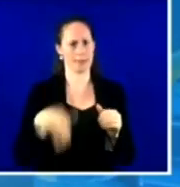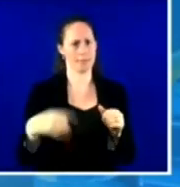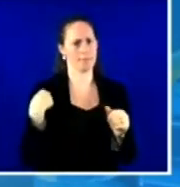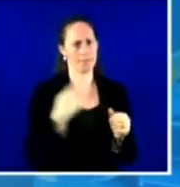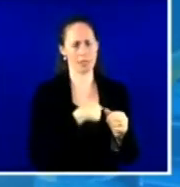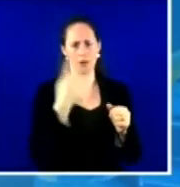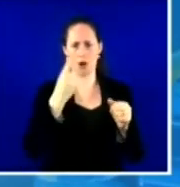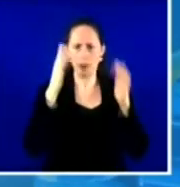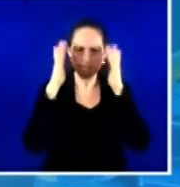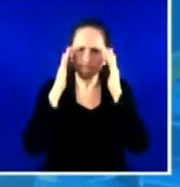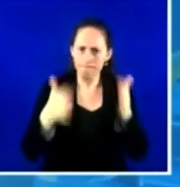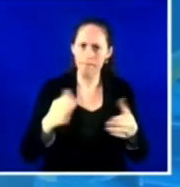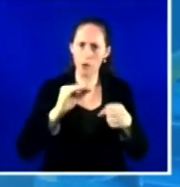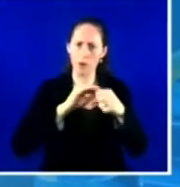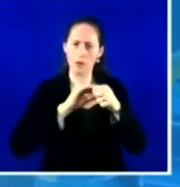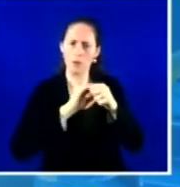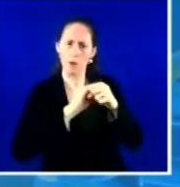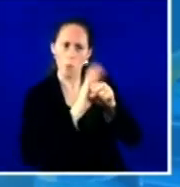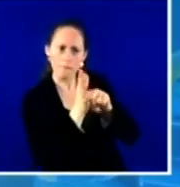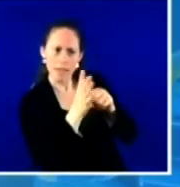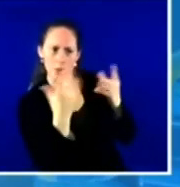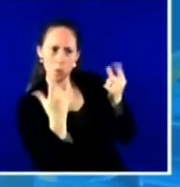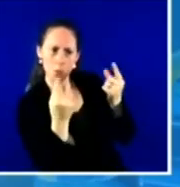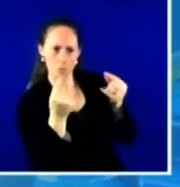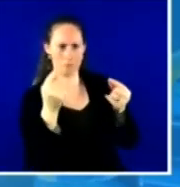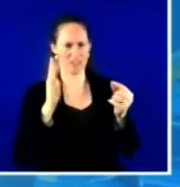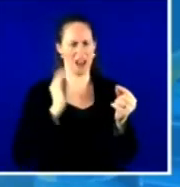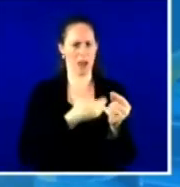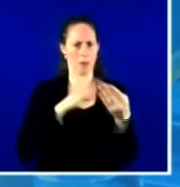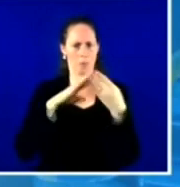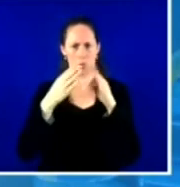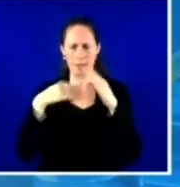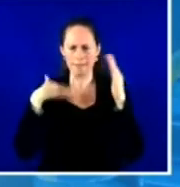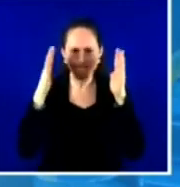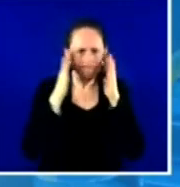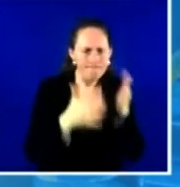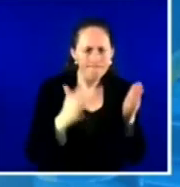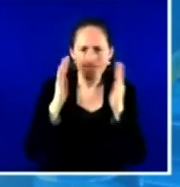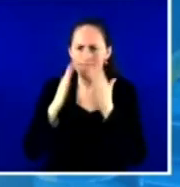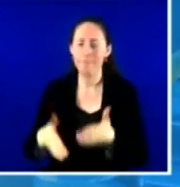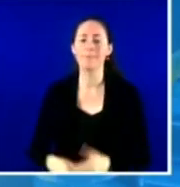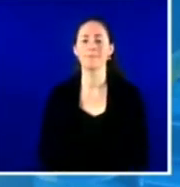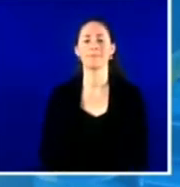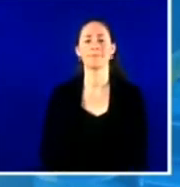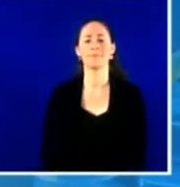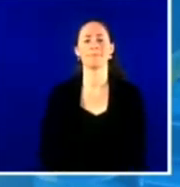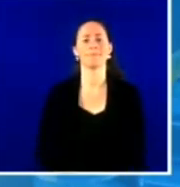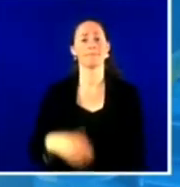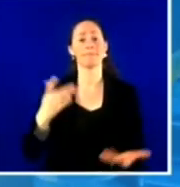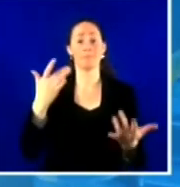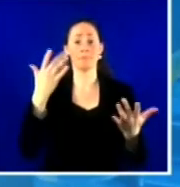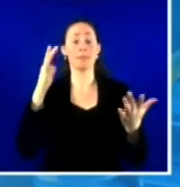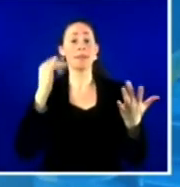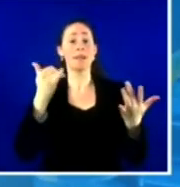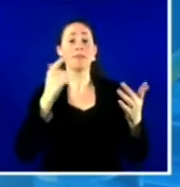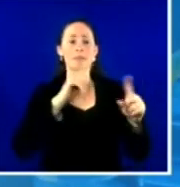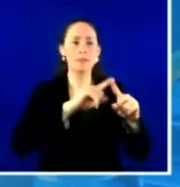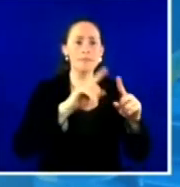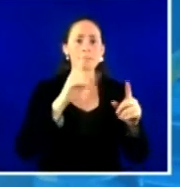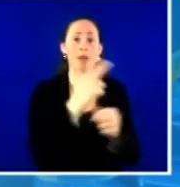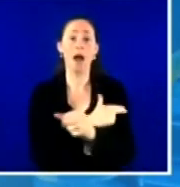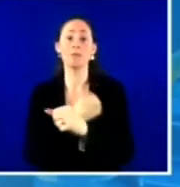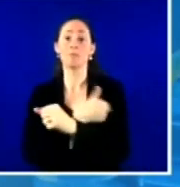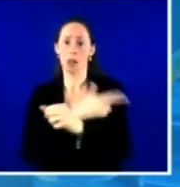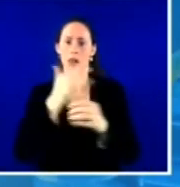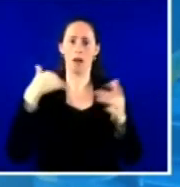And it can't happen without the support of every level of the hospital and the organization. So this all started at the C